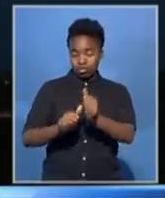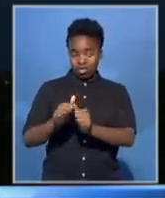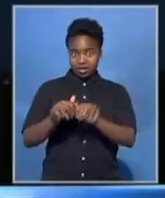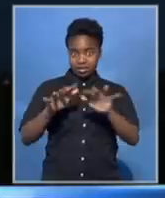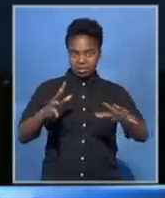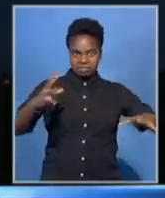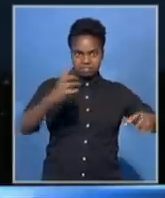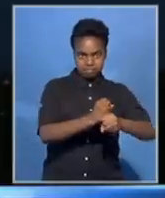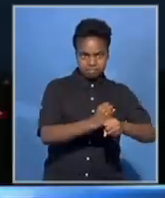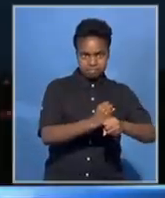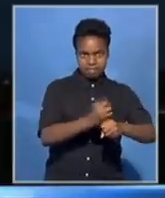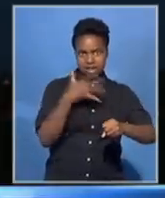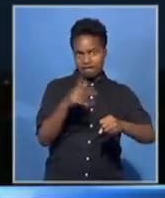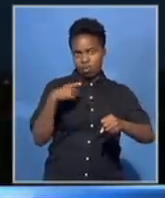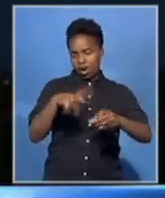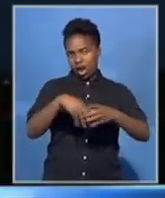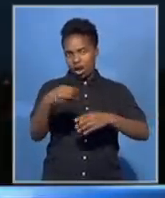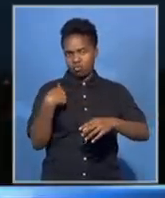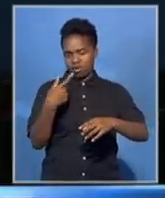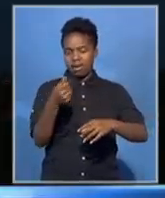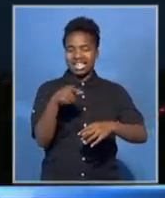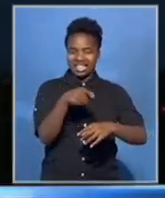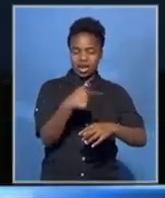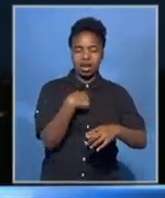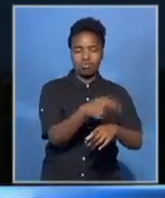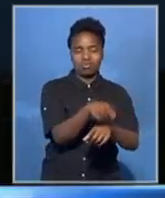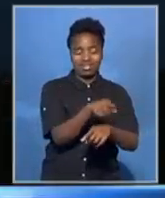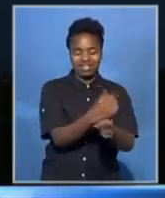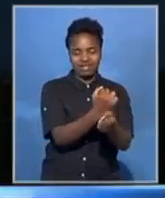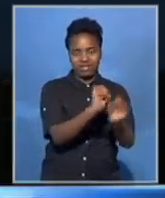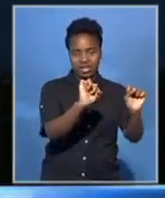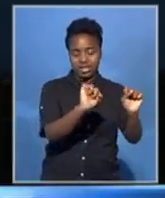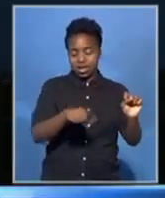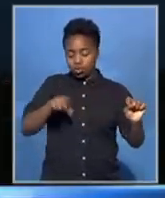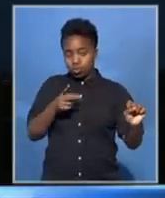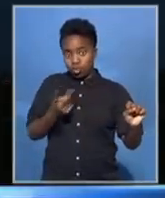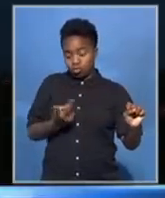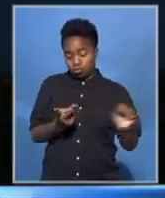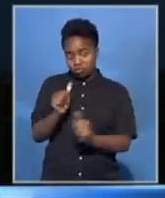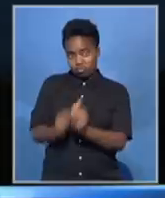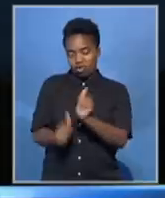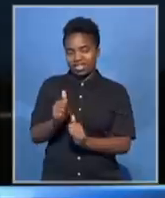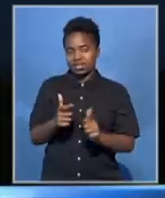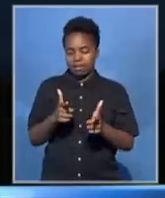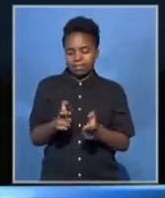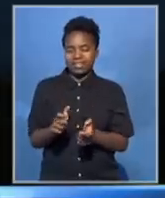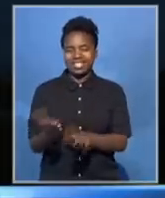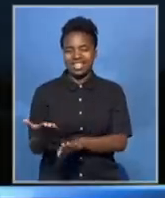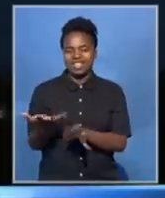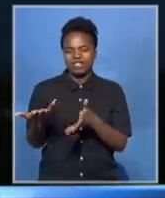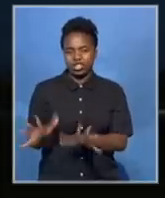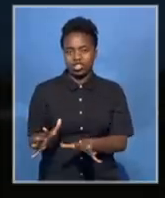We've just seen a large number of ambulances head behind me, on the road behind me, heading up to where all these events took place.